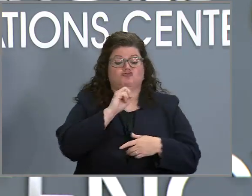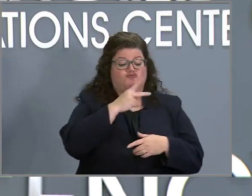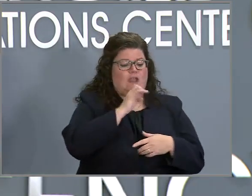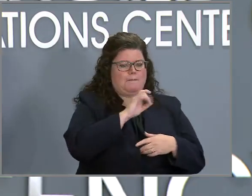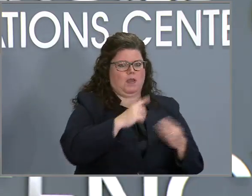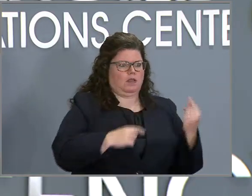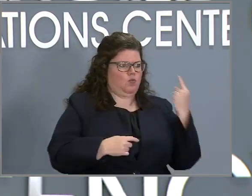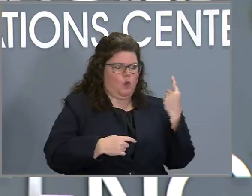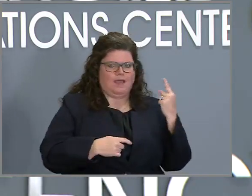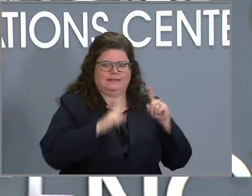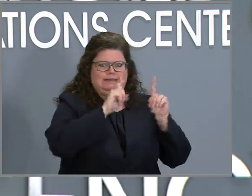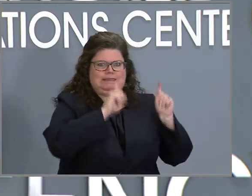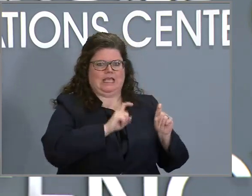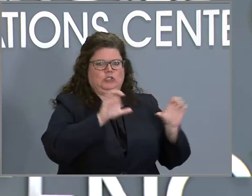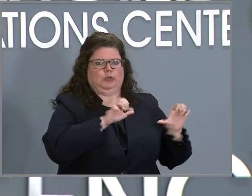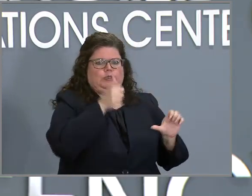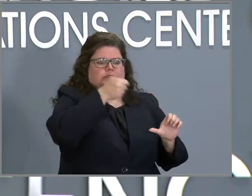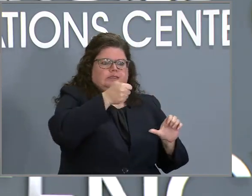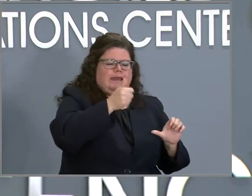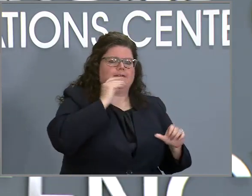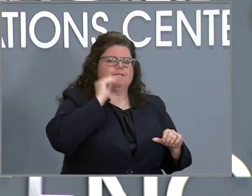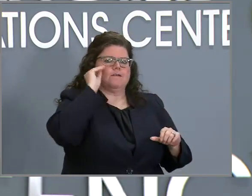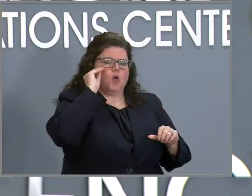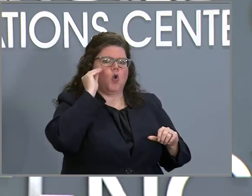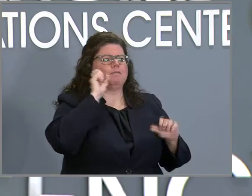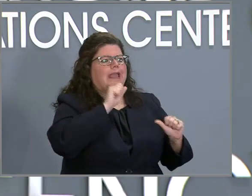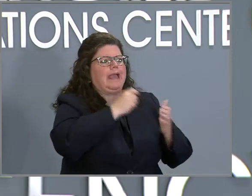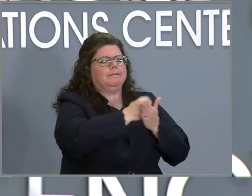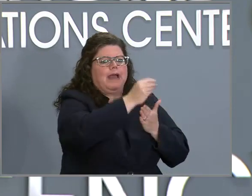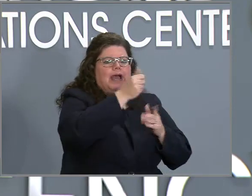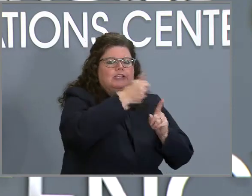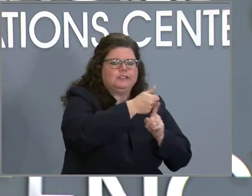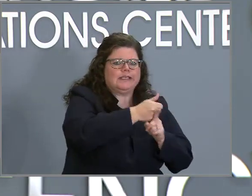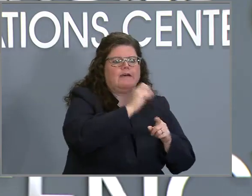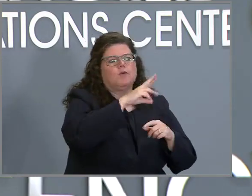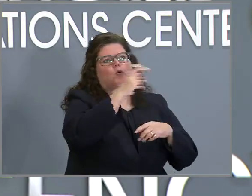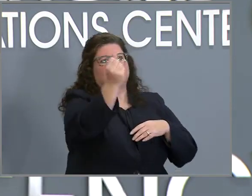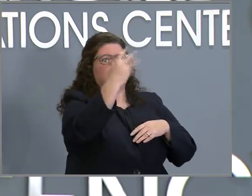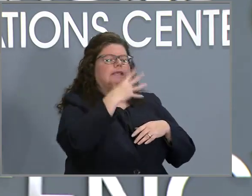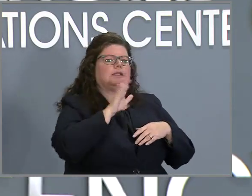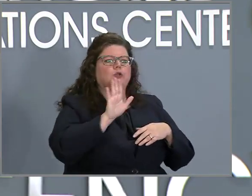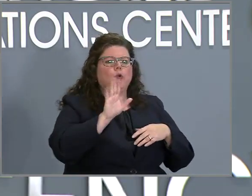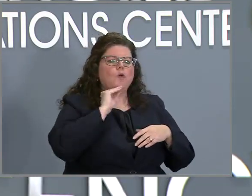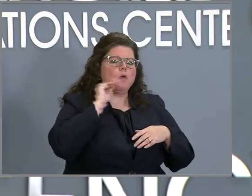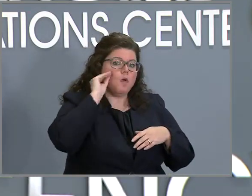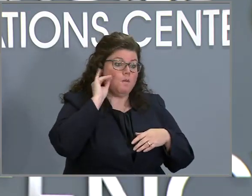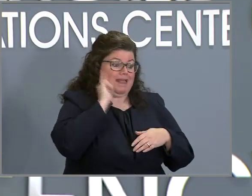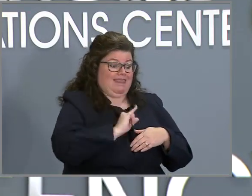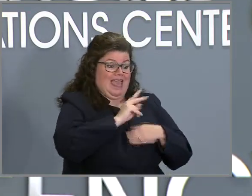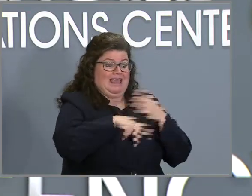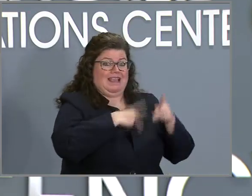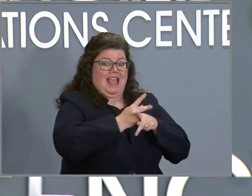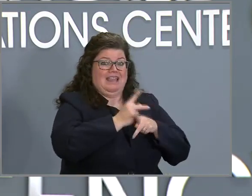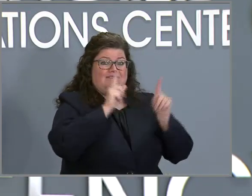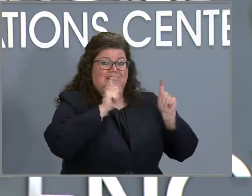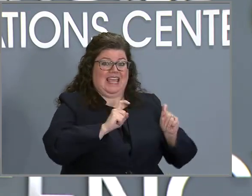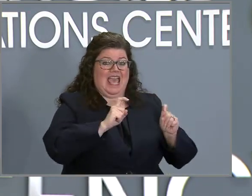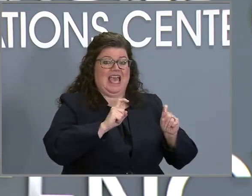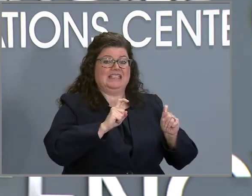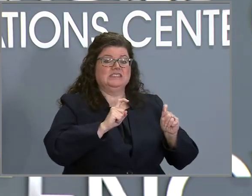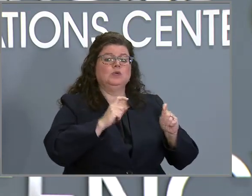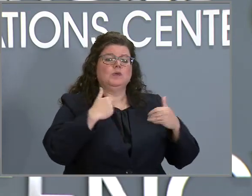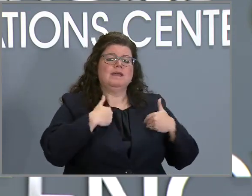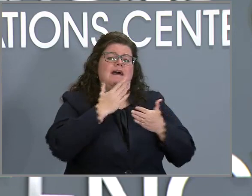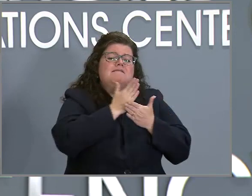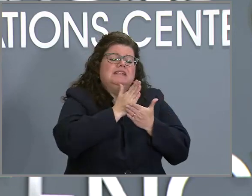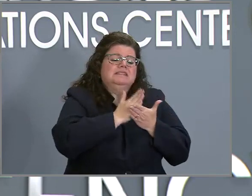do it your own home tests that you can pick up and have come to you. Those tests we do have in short supply as